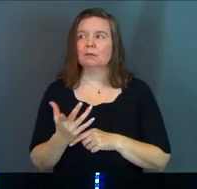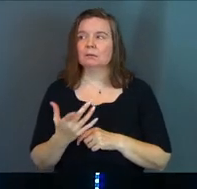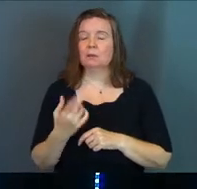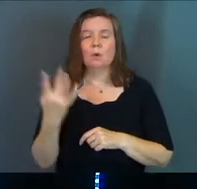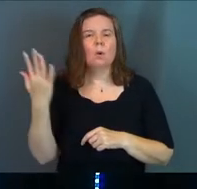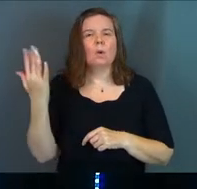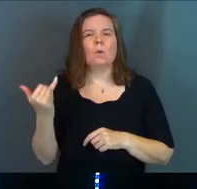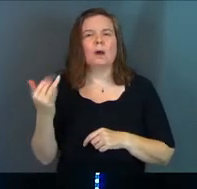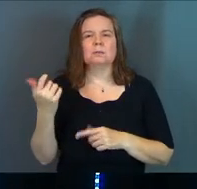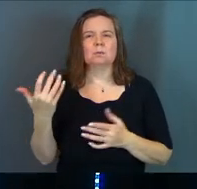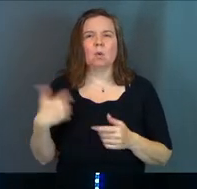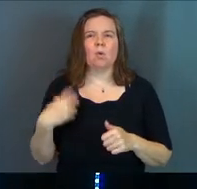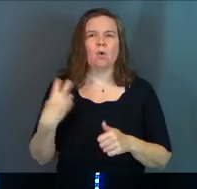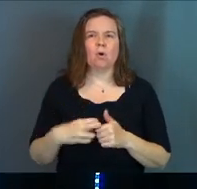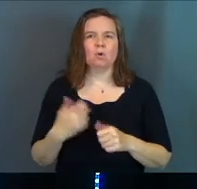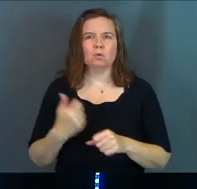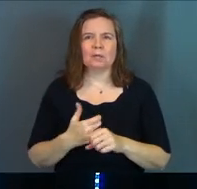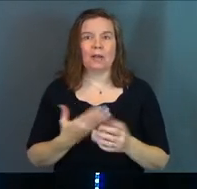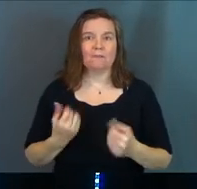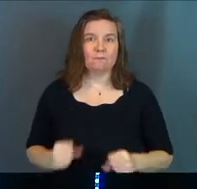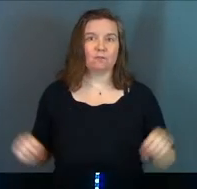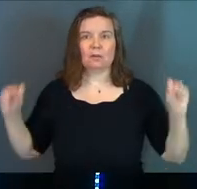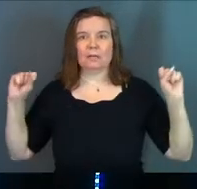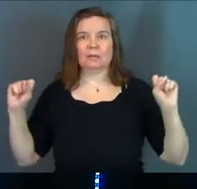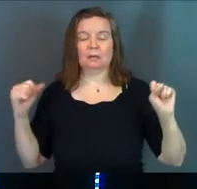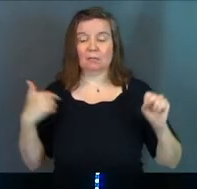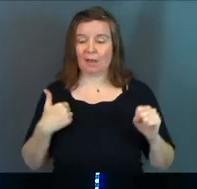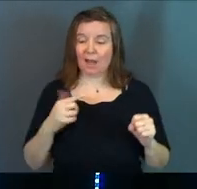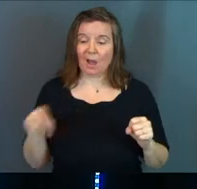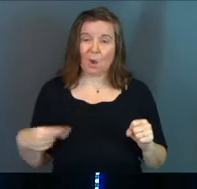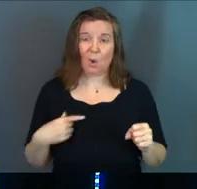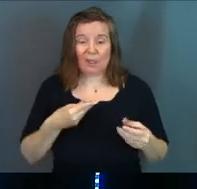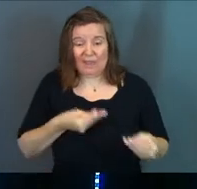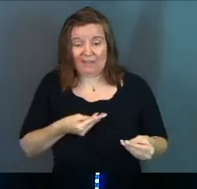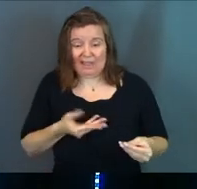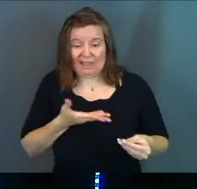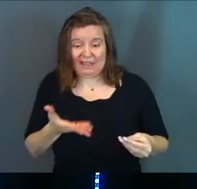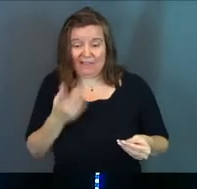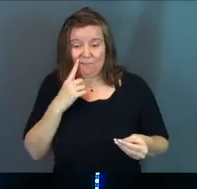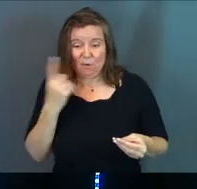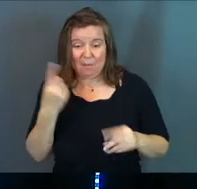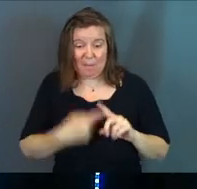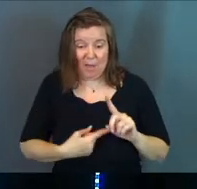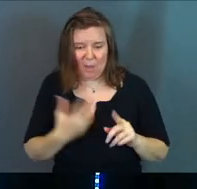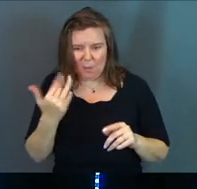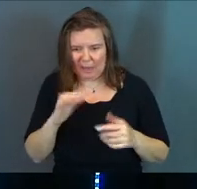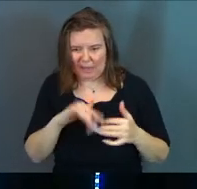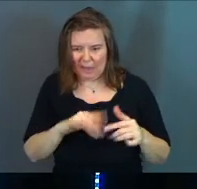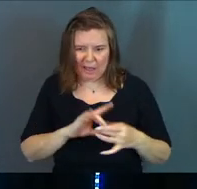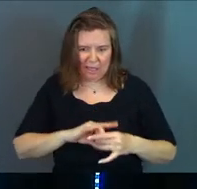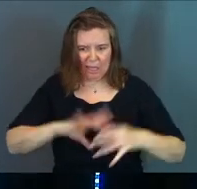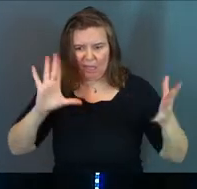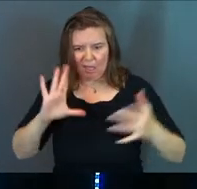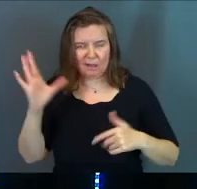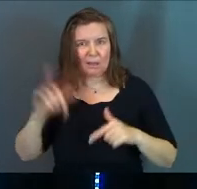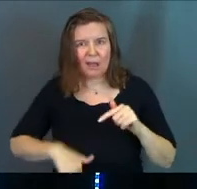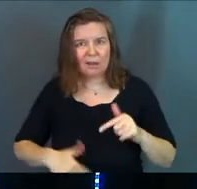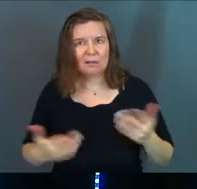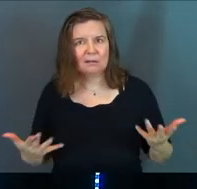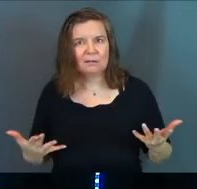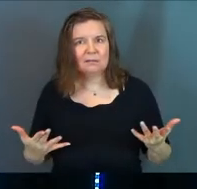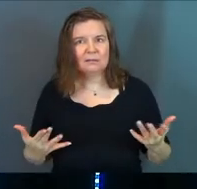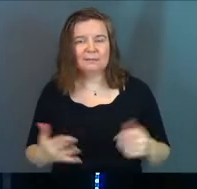like why is it so hard to get free from this thing? I only fed this thing for about a month. Why can't I suddenly be free?